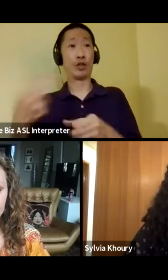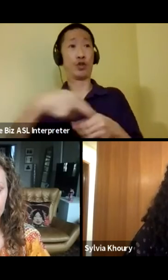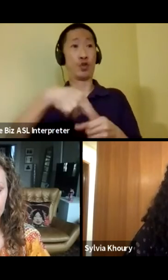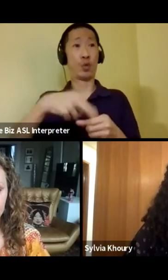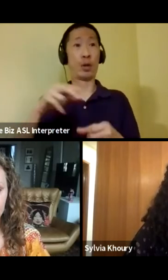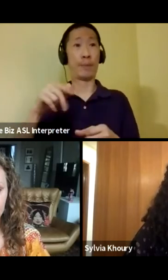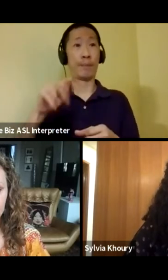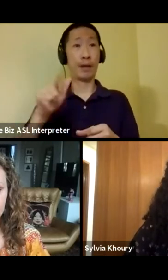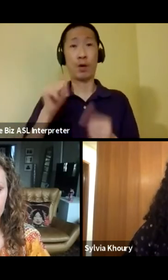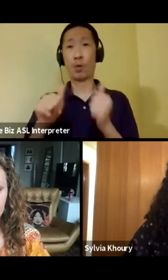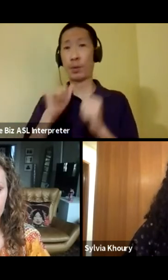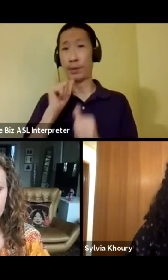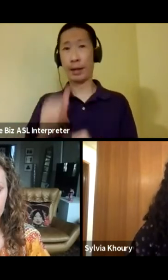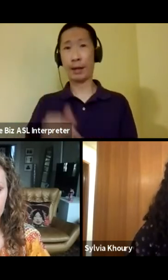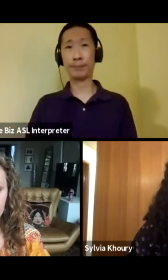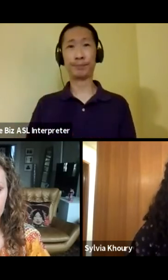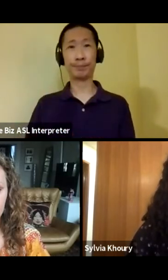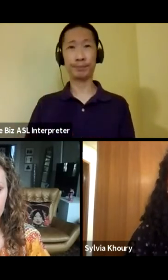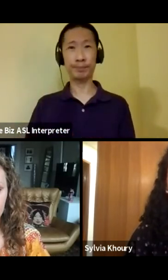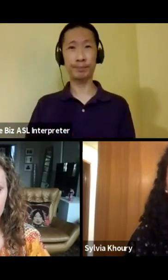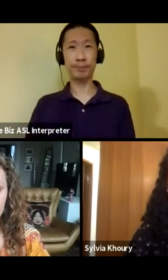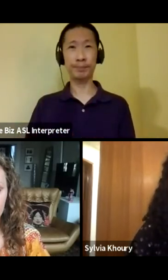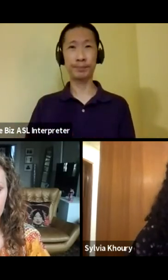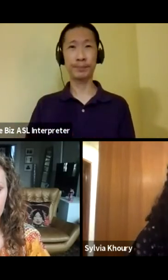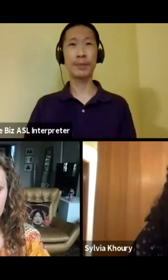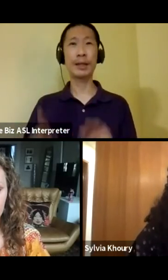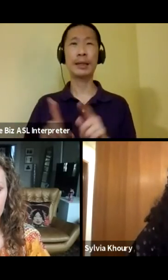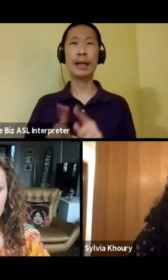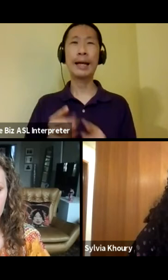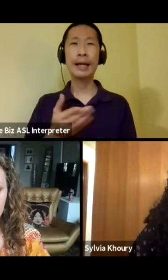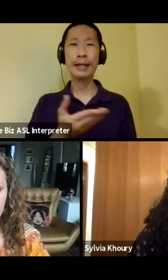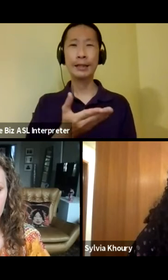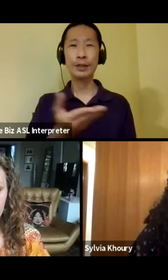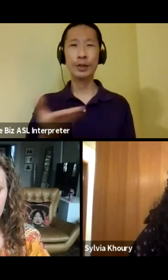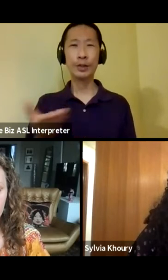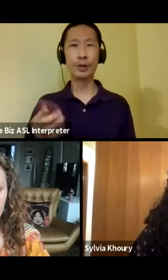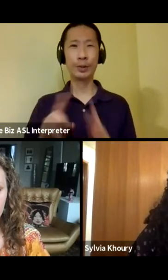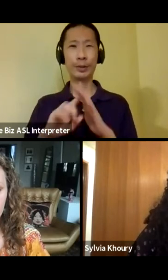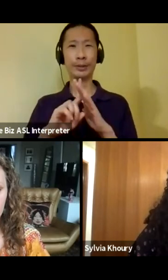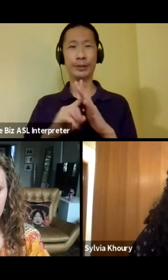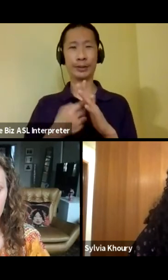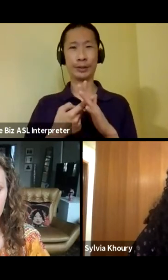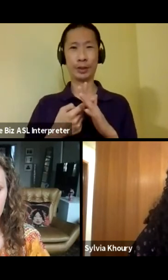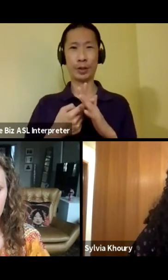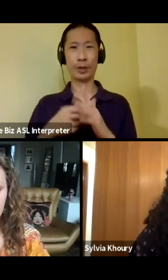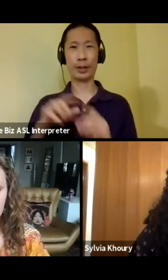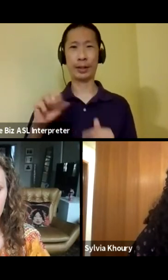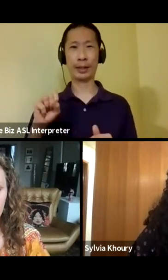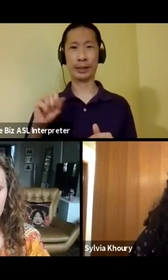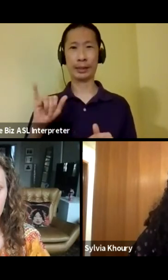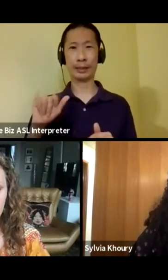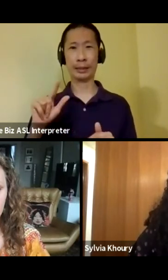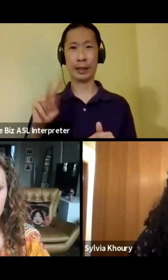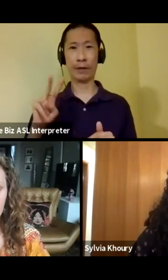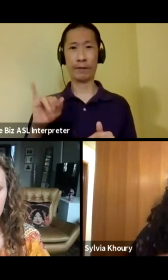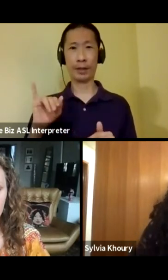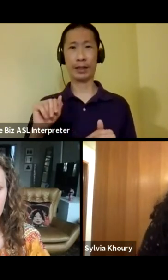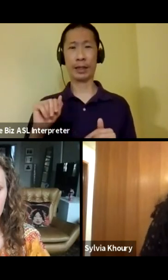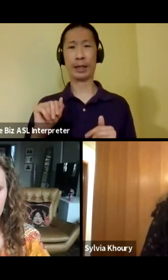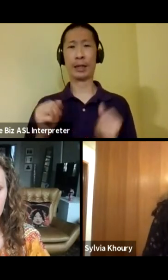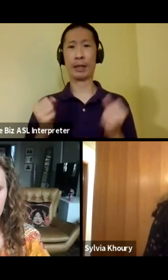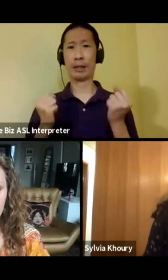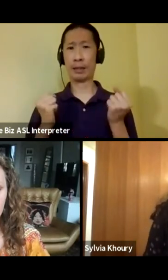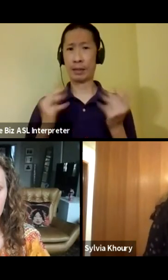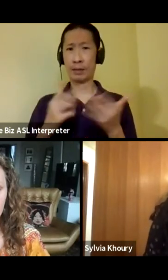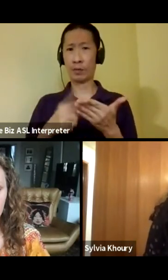or not. So as you kind of started us off, Sylvia, a lot of